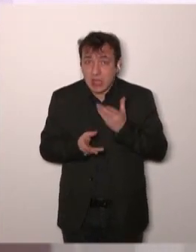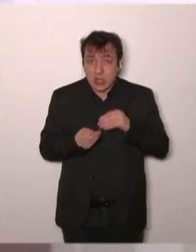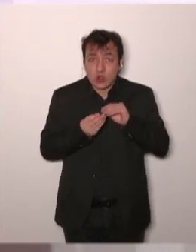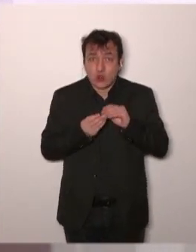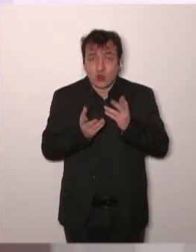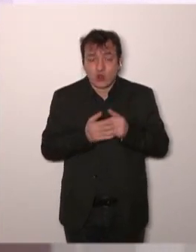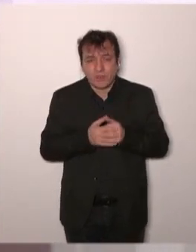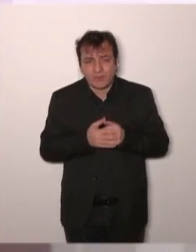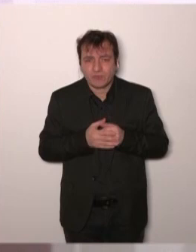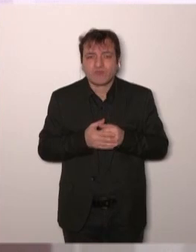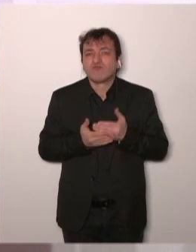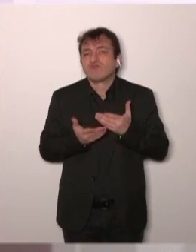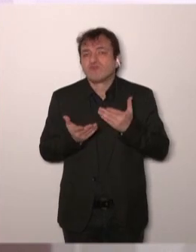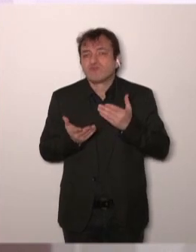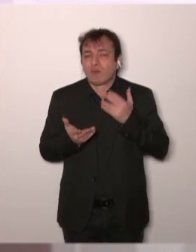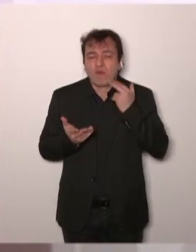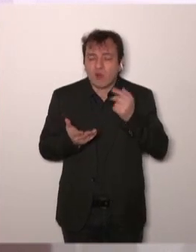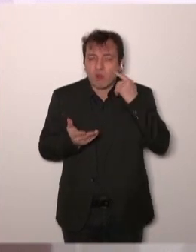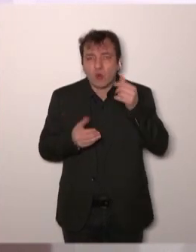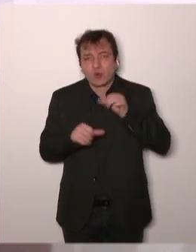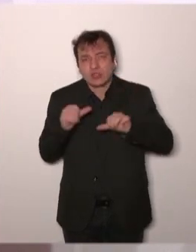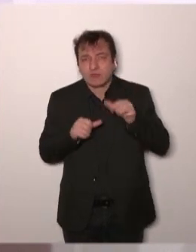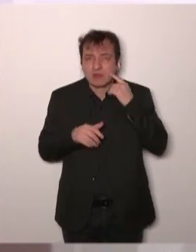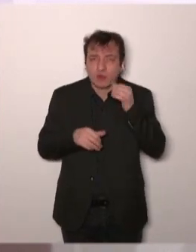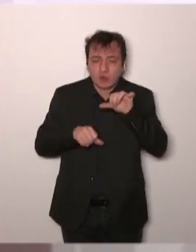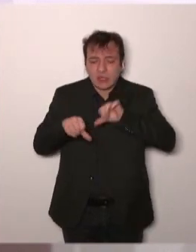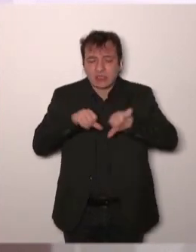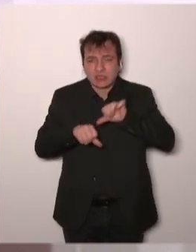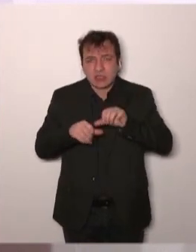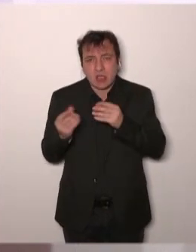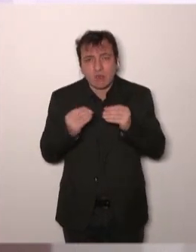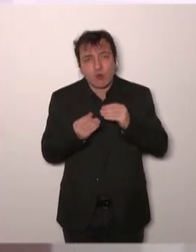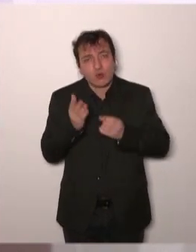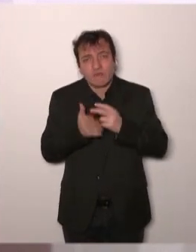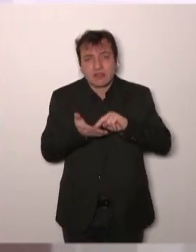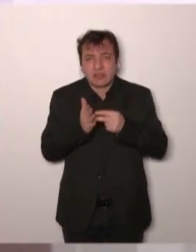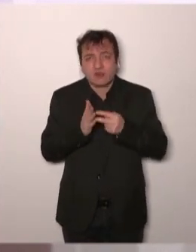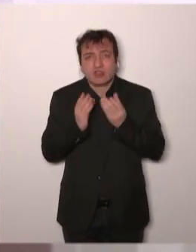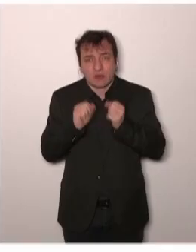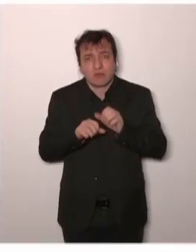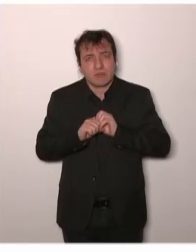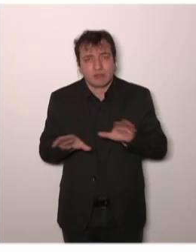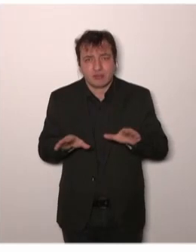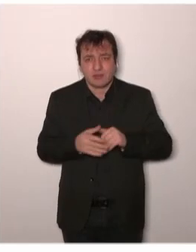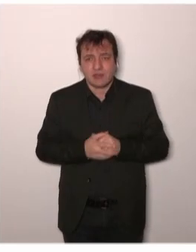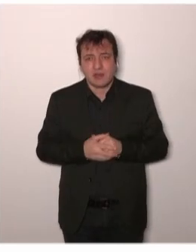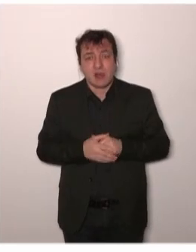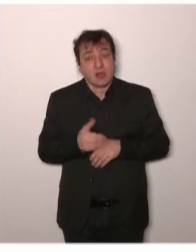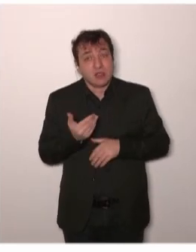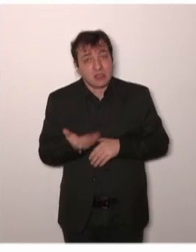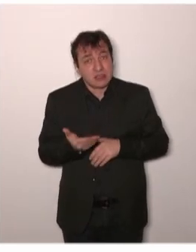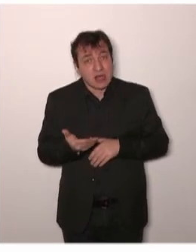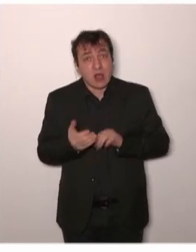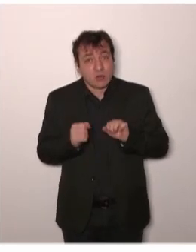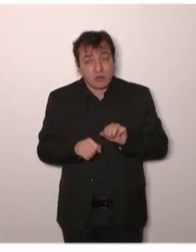apply a number of new technologies. And I think this is where we can help best at this point in time. So, I think